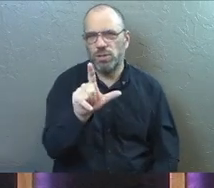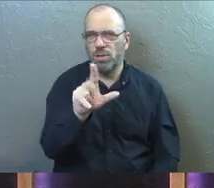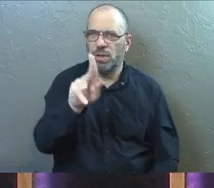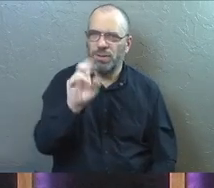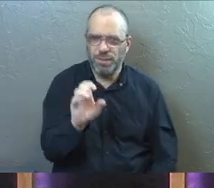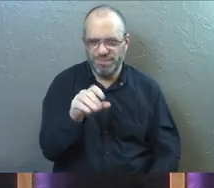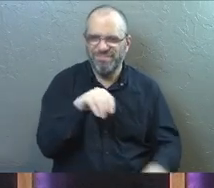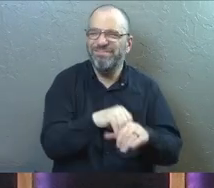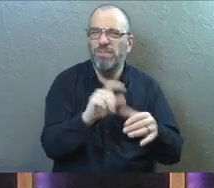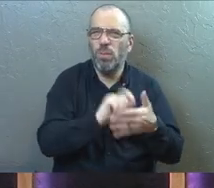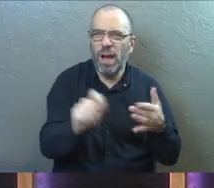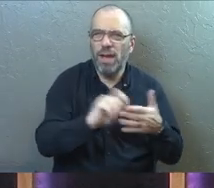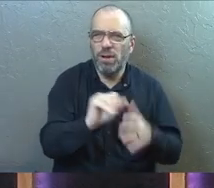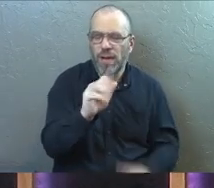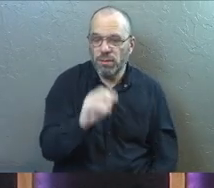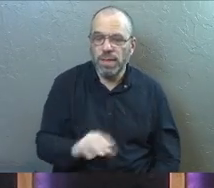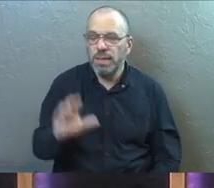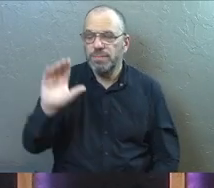Next verse, verse eight.